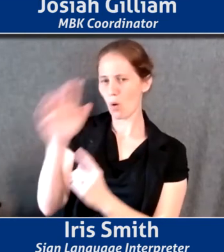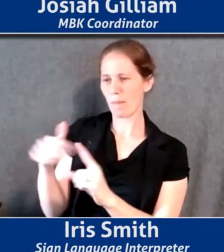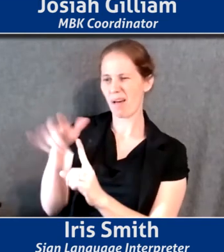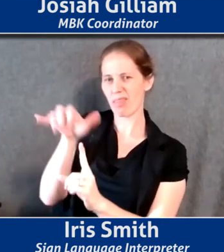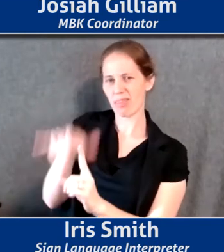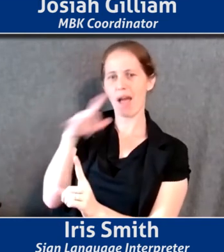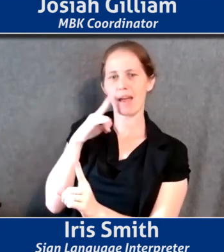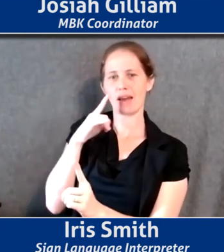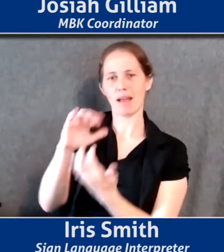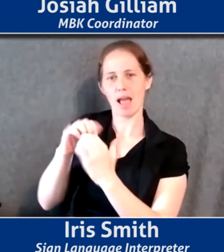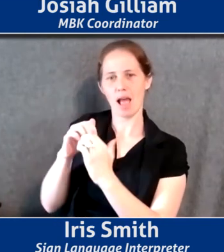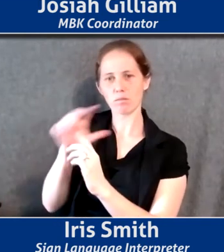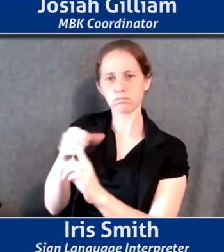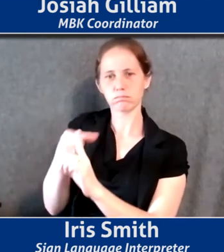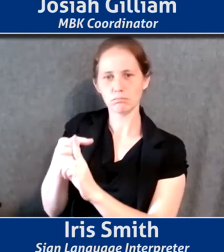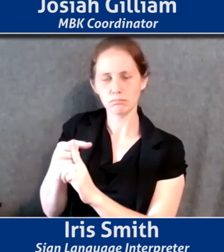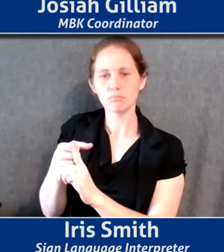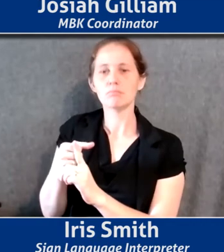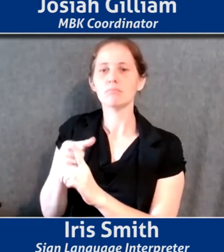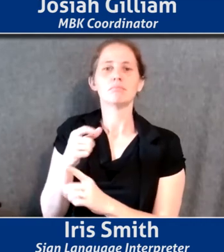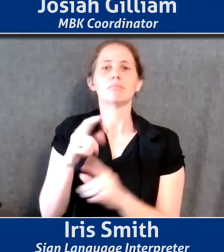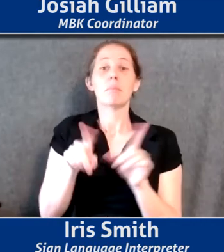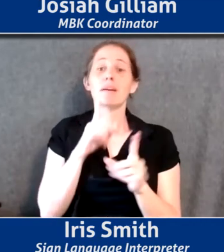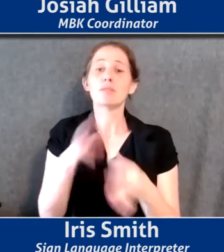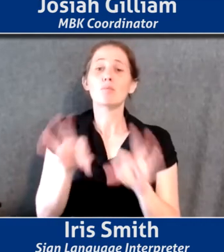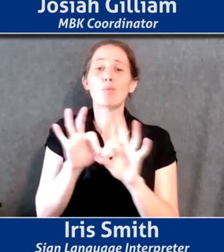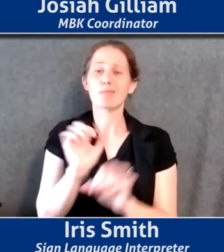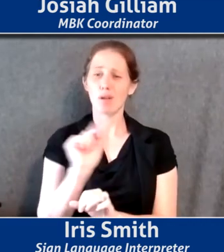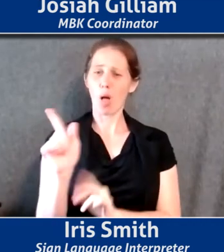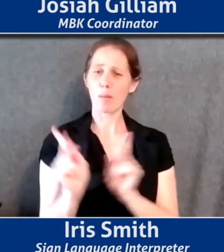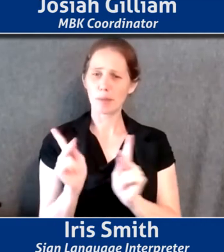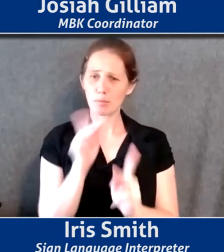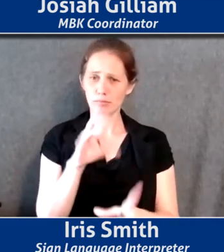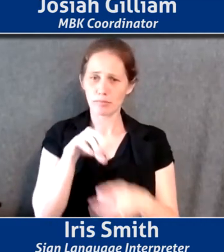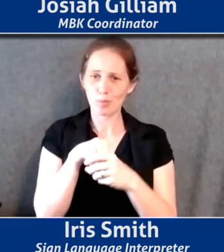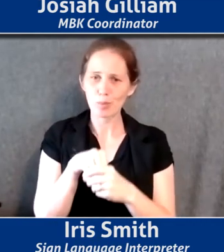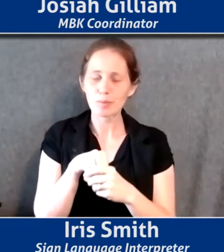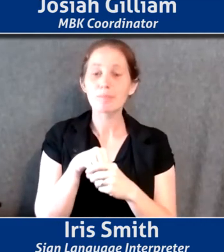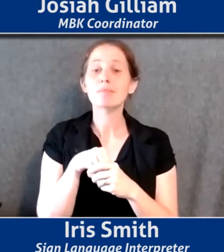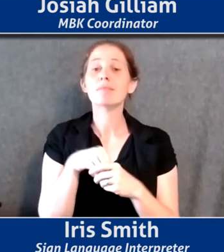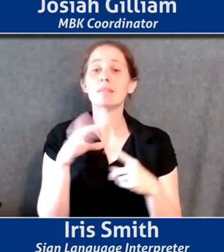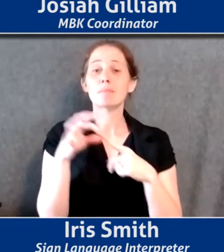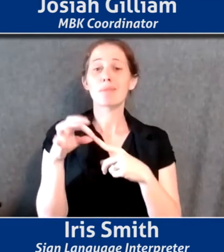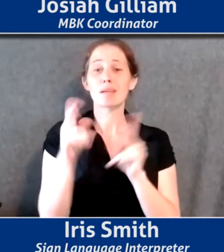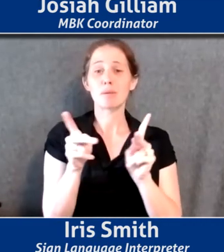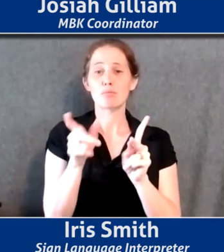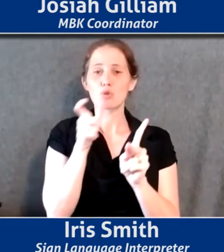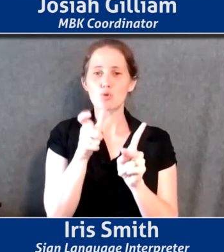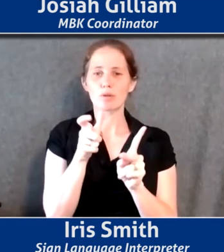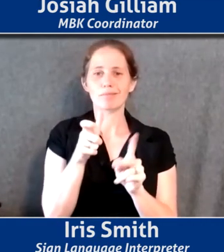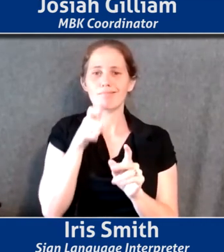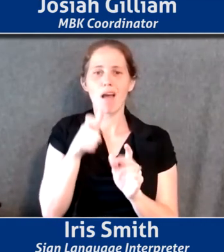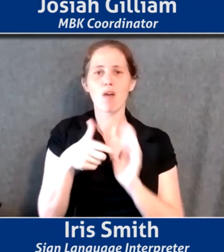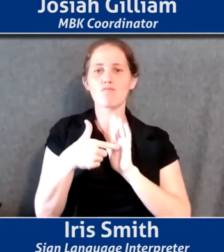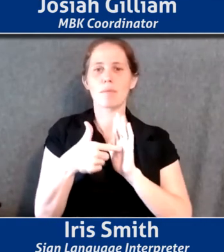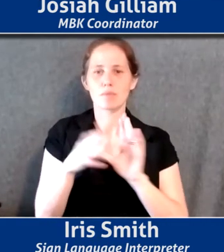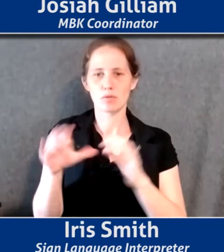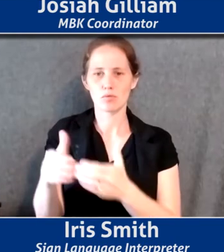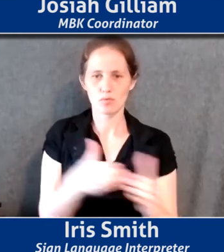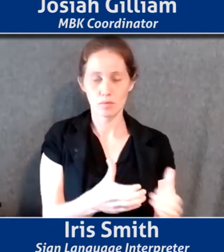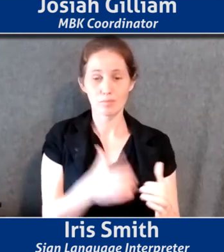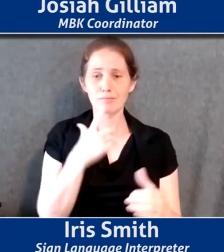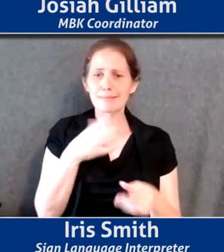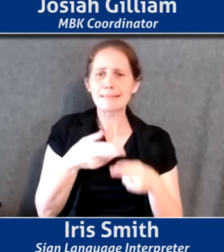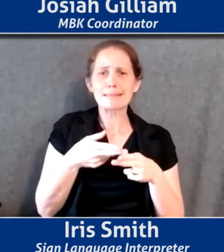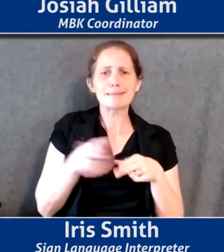importance that all of us participate, especially those from underrepresented groups. Um, and so, and it's, it's very simple and